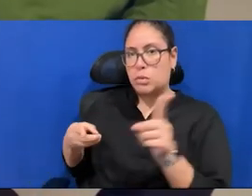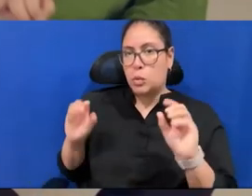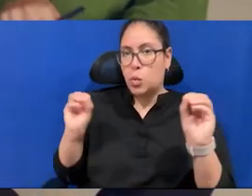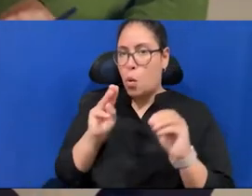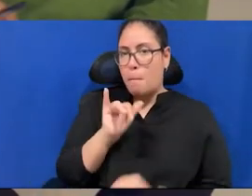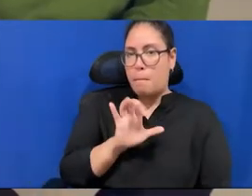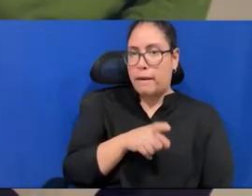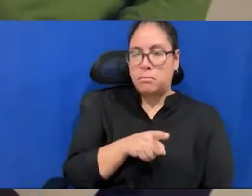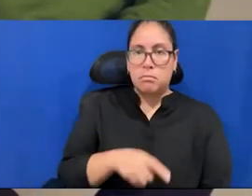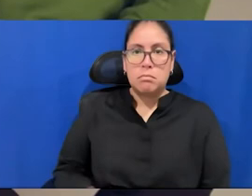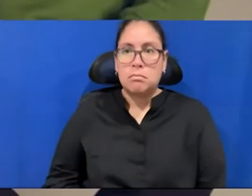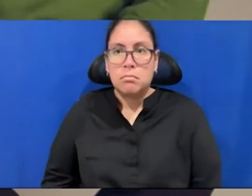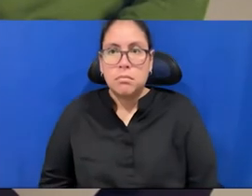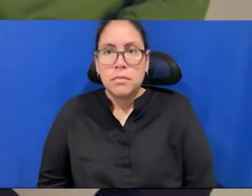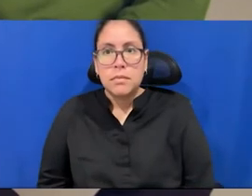Yeah.